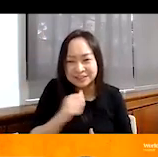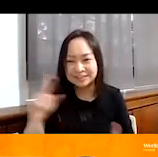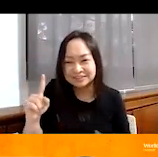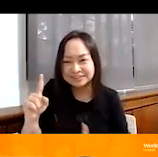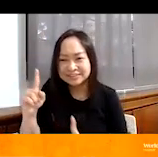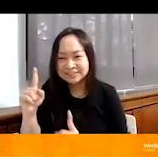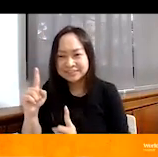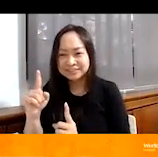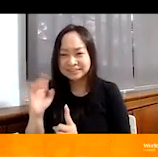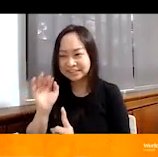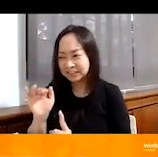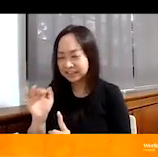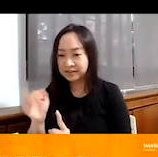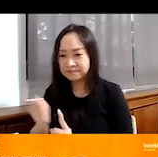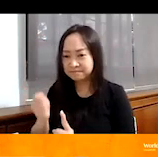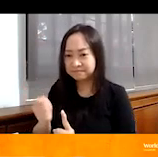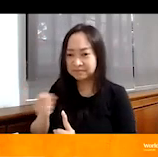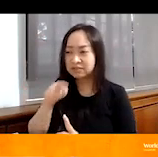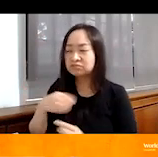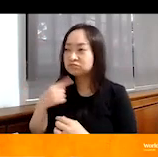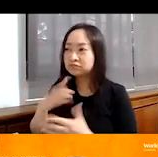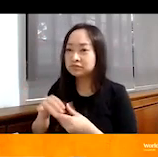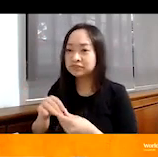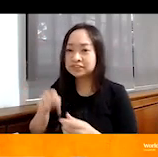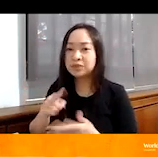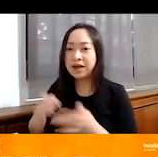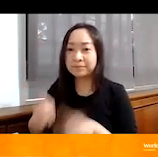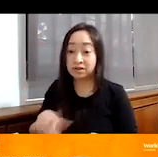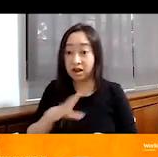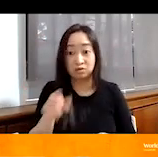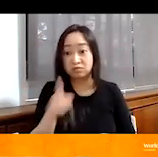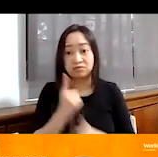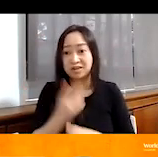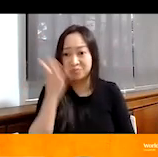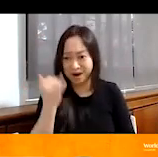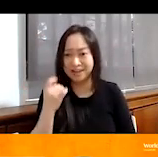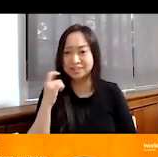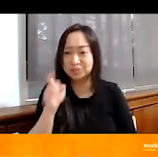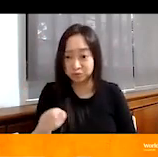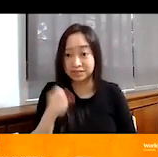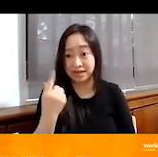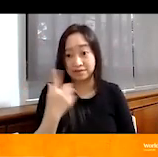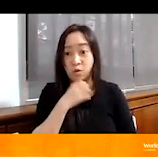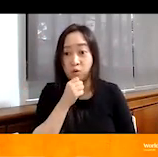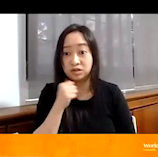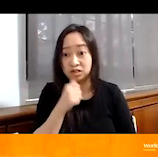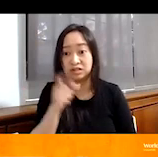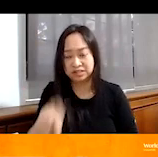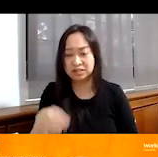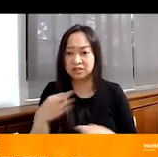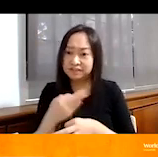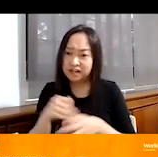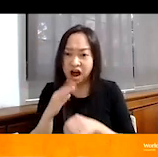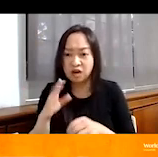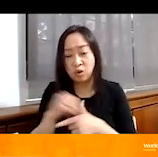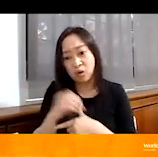enough to go and say that, yeah, this is what happened. And you're absolutely right. Why should an 11 year old have to figure out or